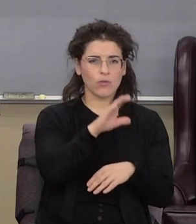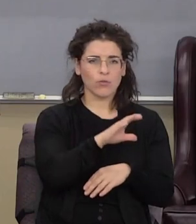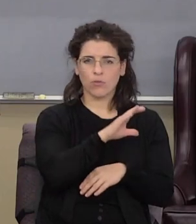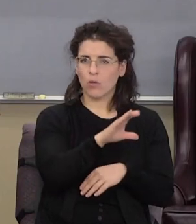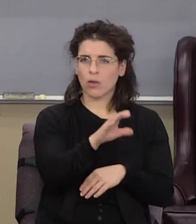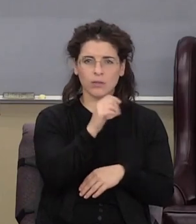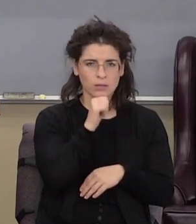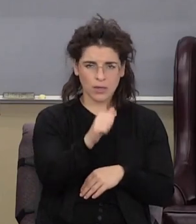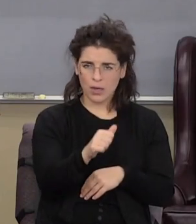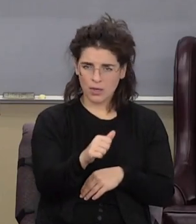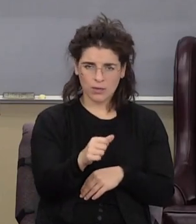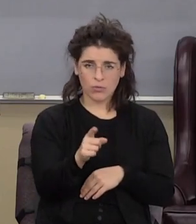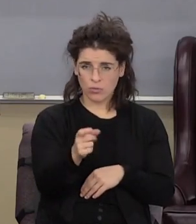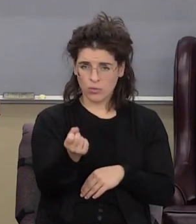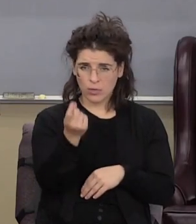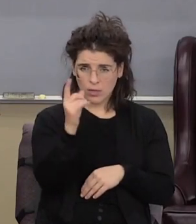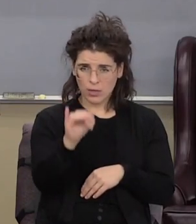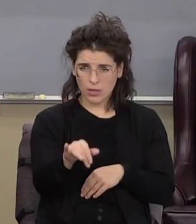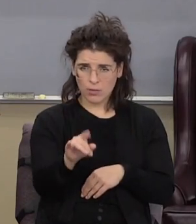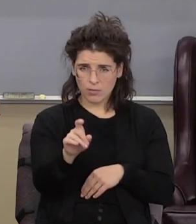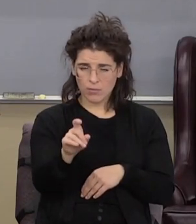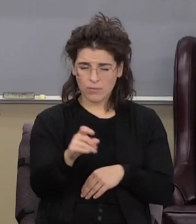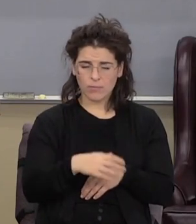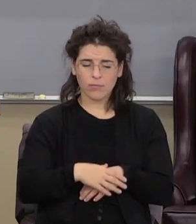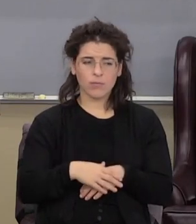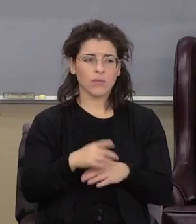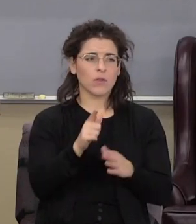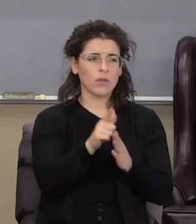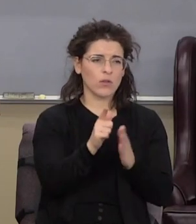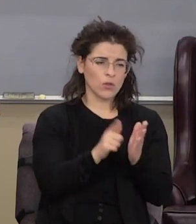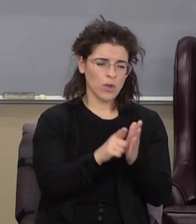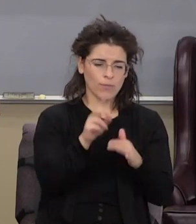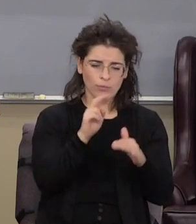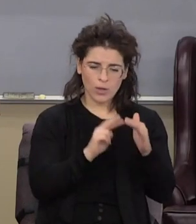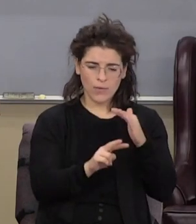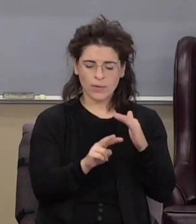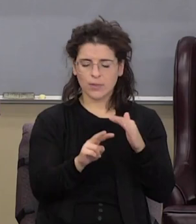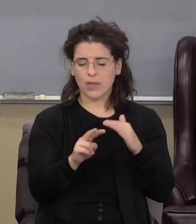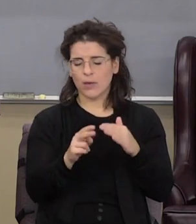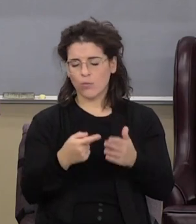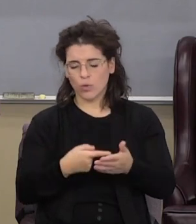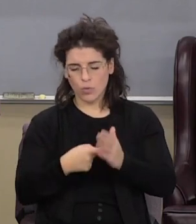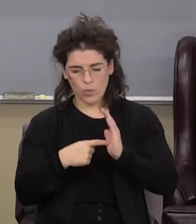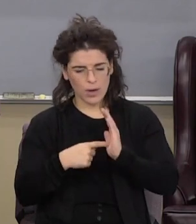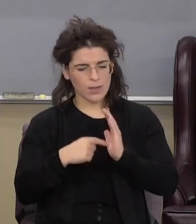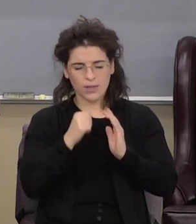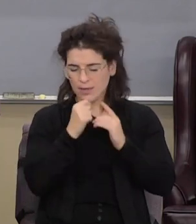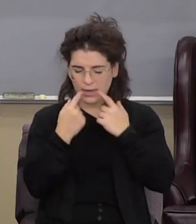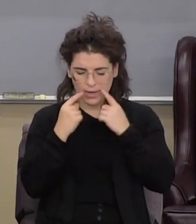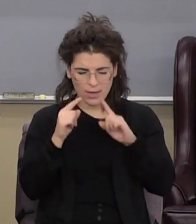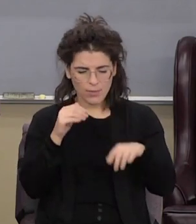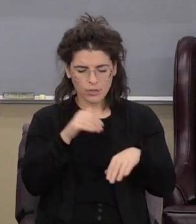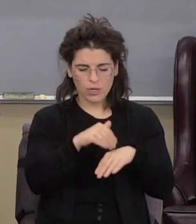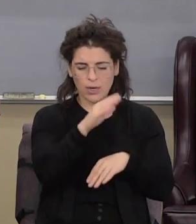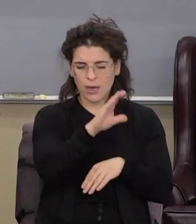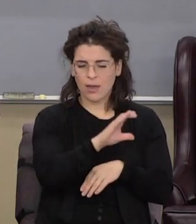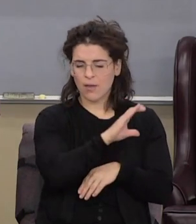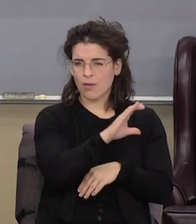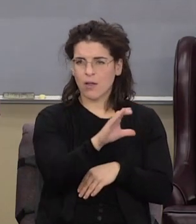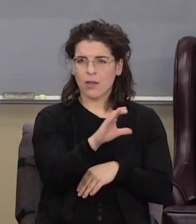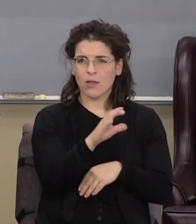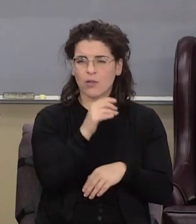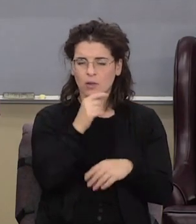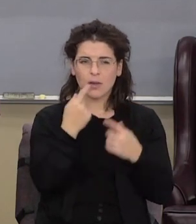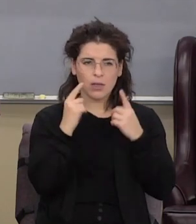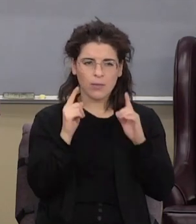You understand that? There are things that the law prophesied, predicted, required, that aren't accomplished at Calvary. They're not accomplished